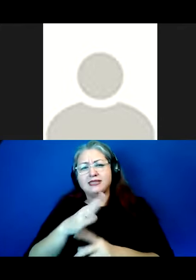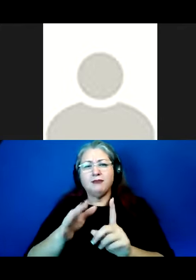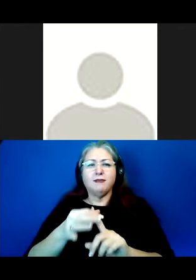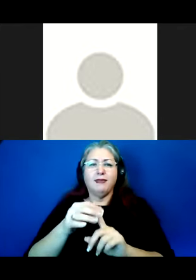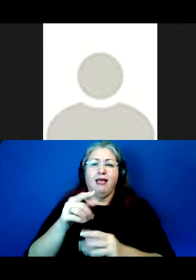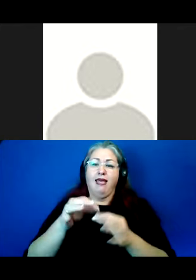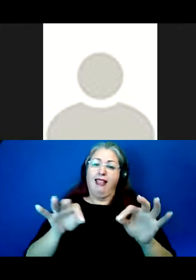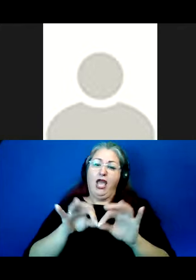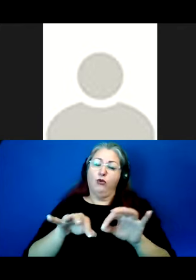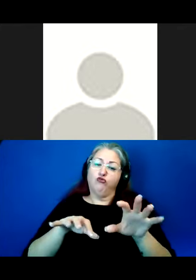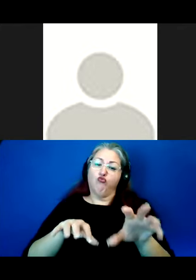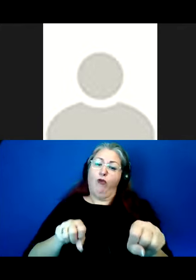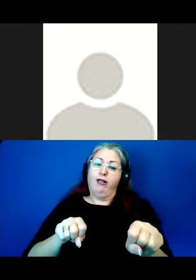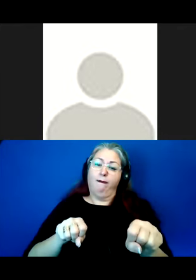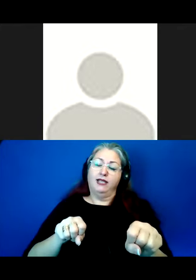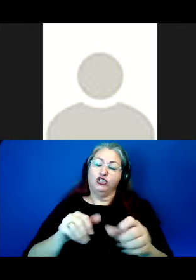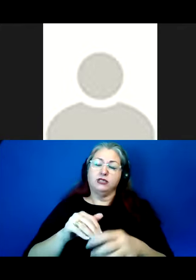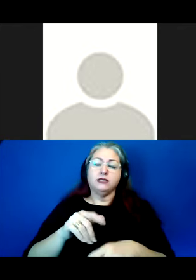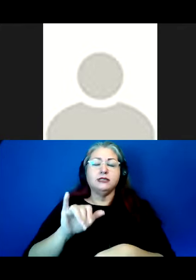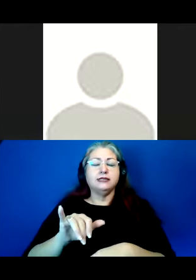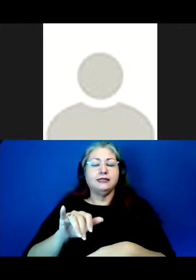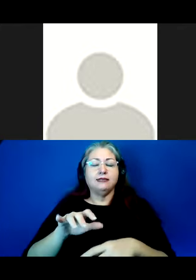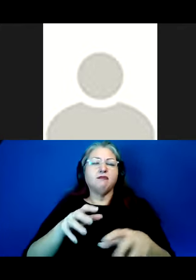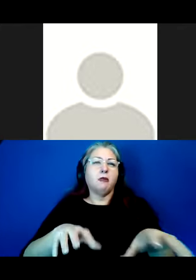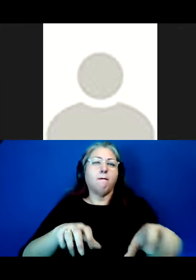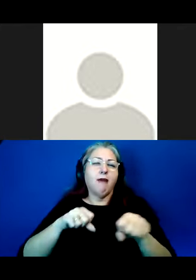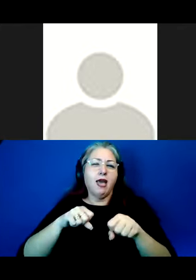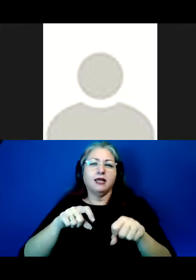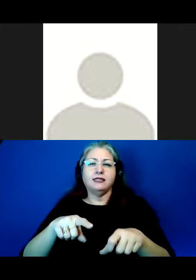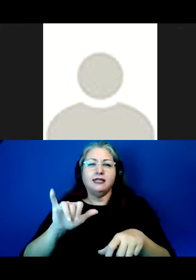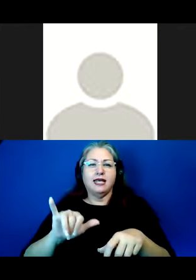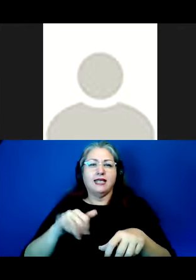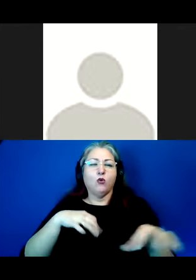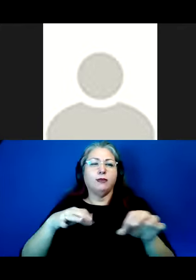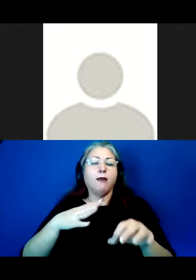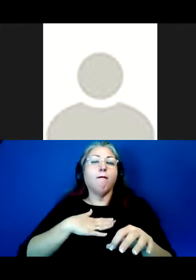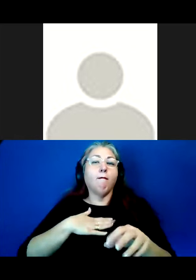reclamation, which people use in different ways. So let me explain my usage of that term now.